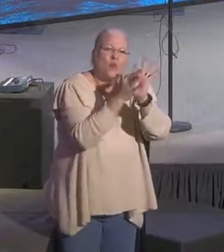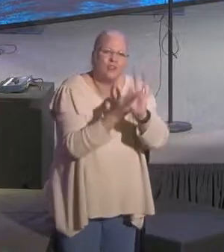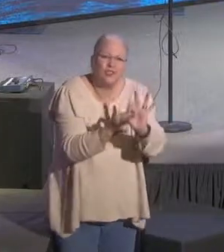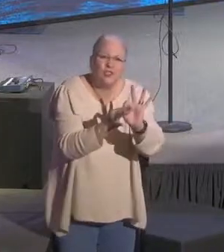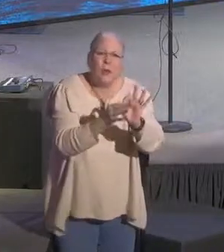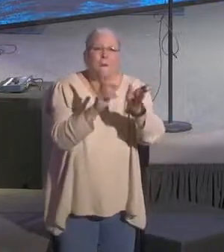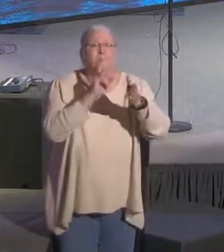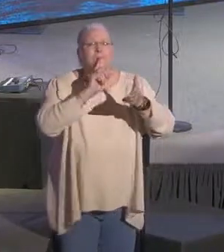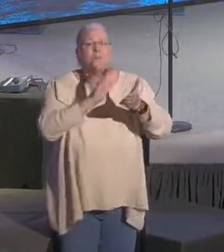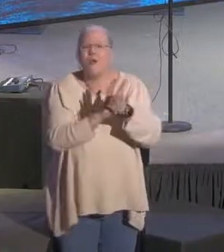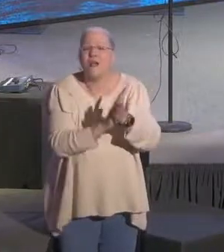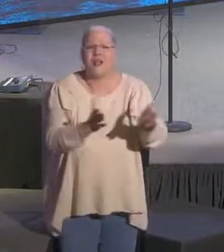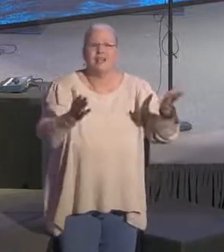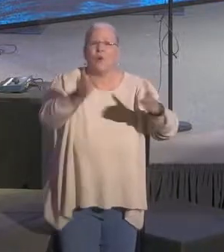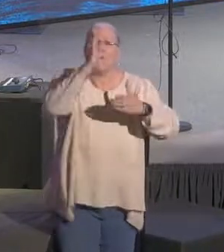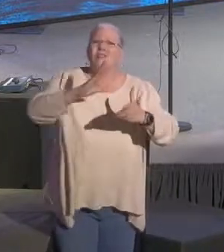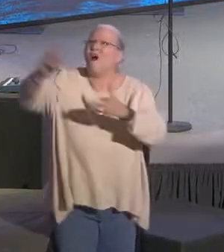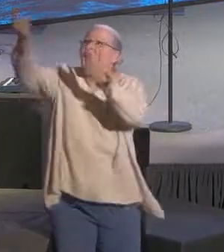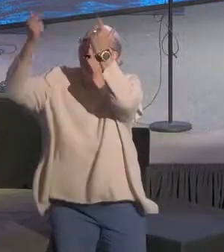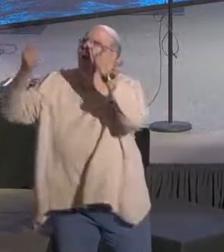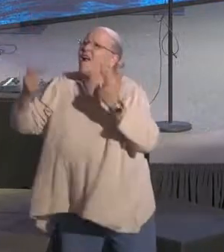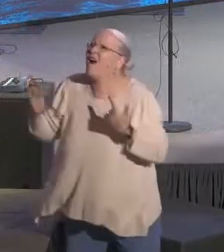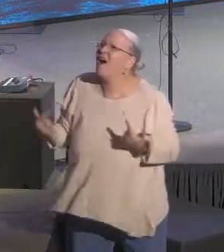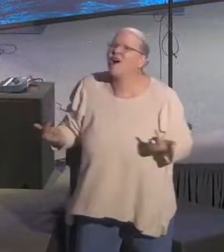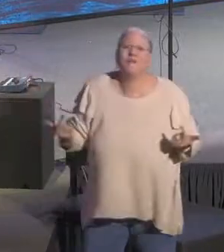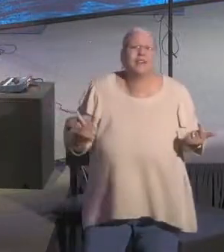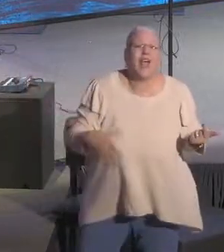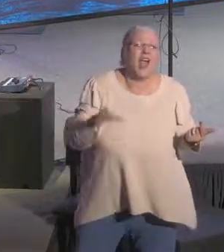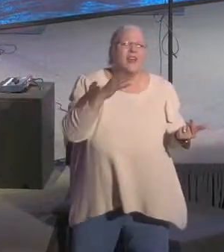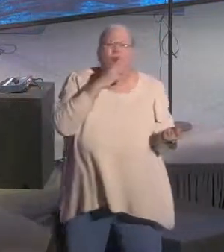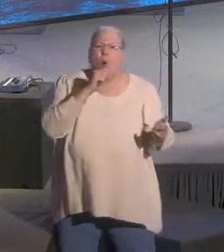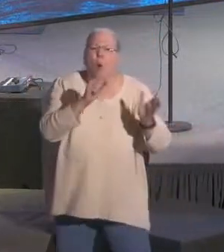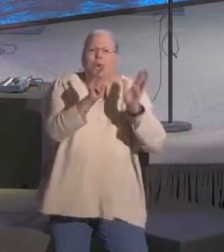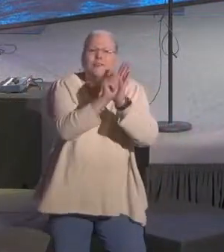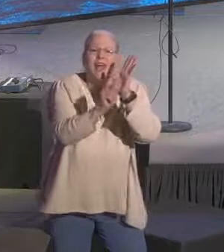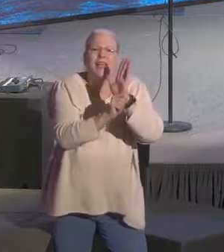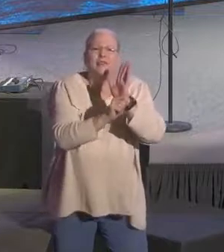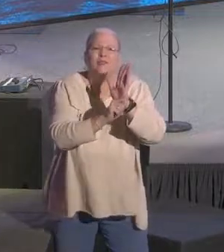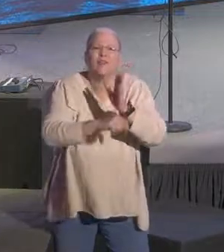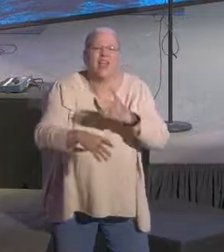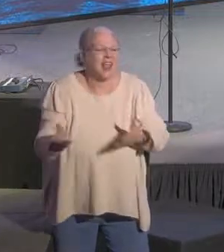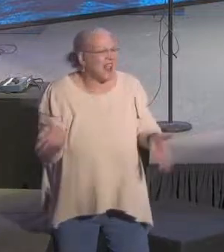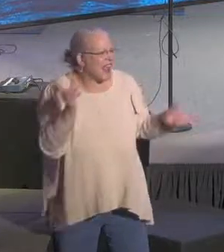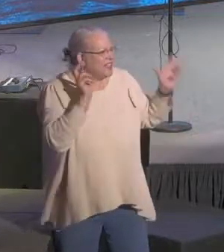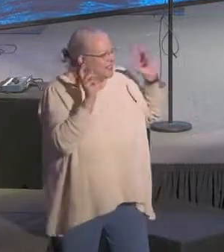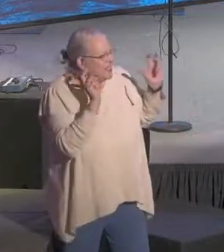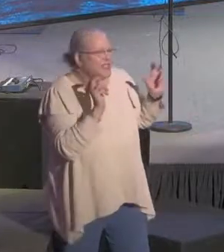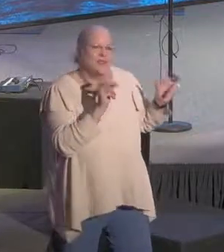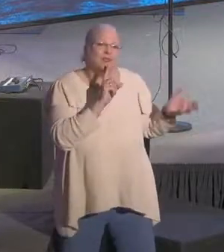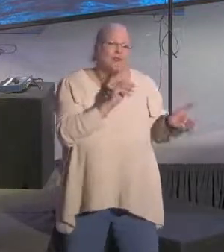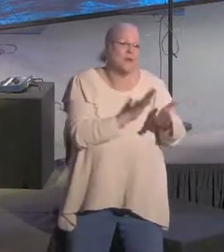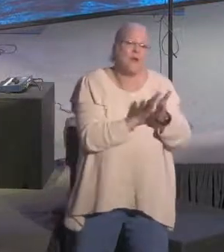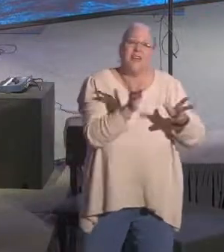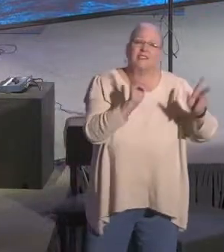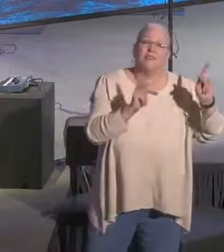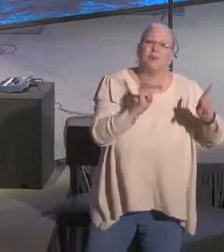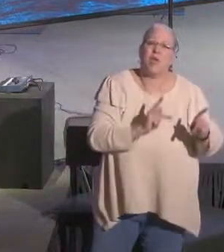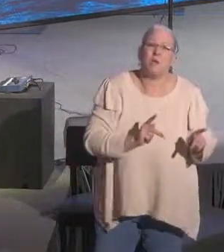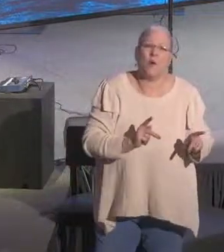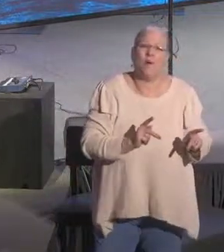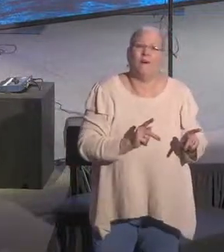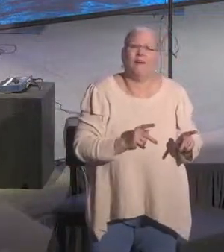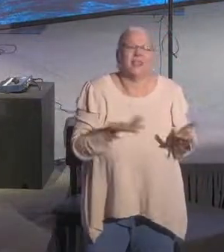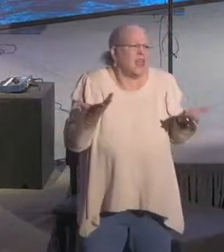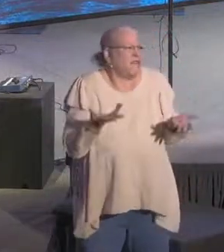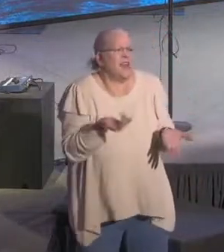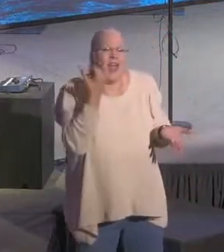praise, when God comes, and he said in the Old Testament, he inhabits the praises of his people. I love that idea that even if two of us are gathered